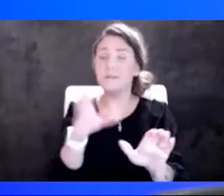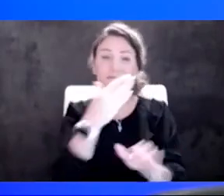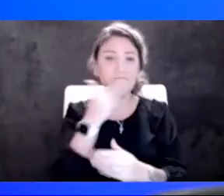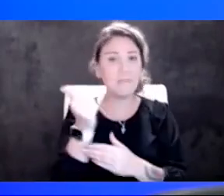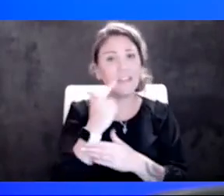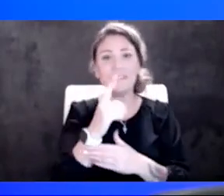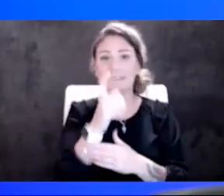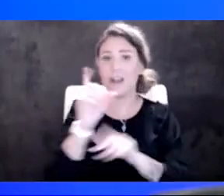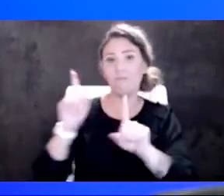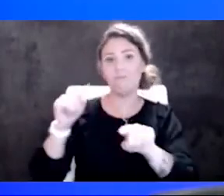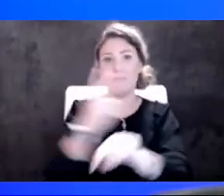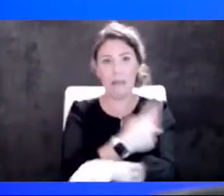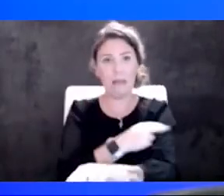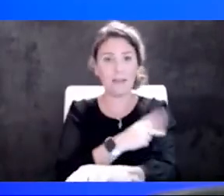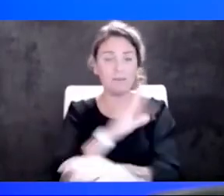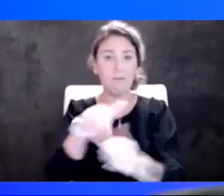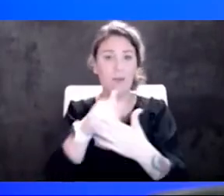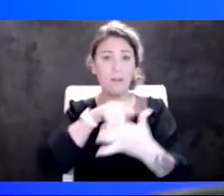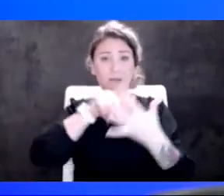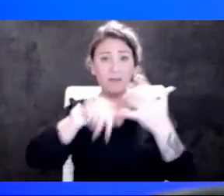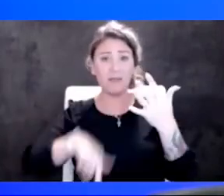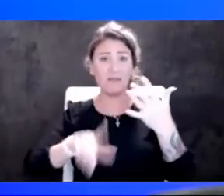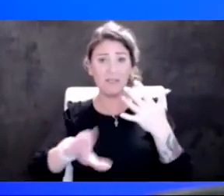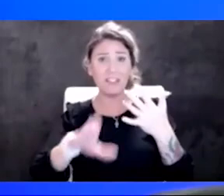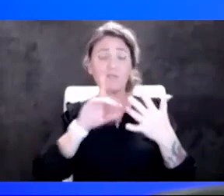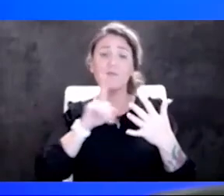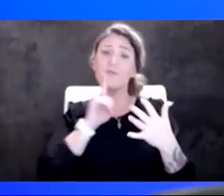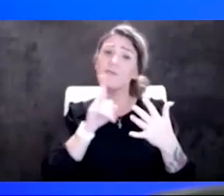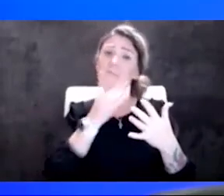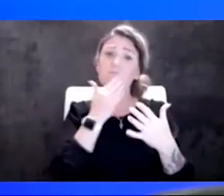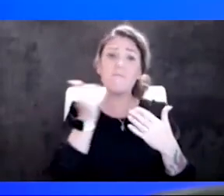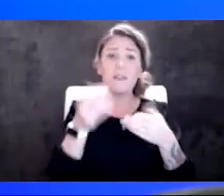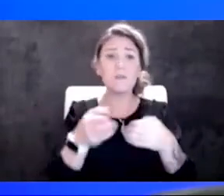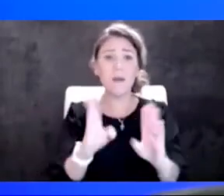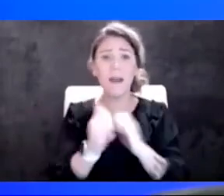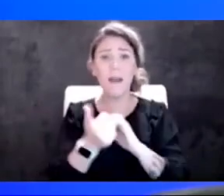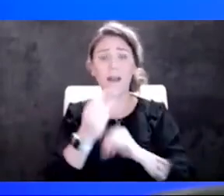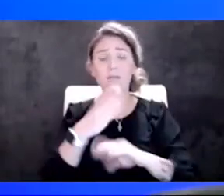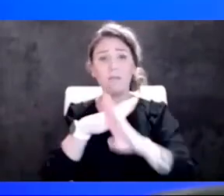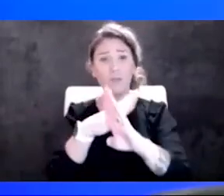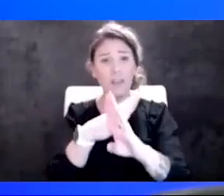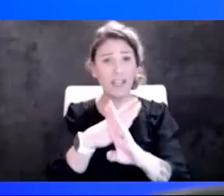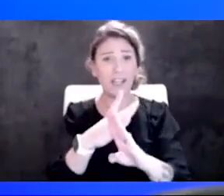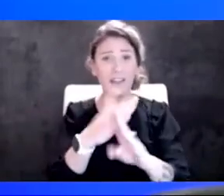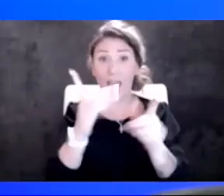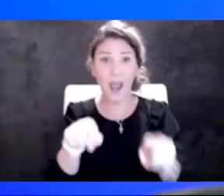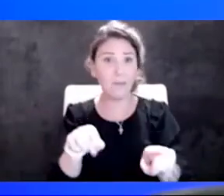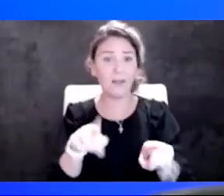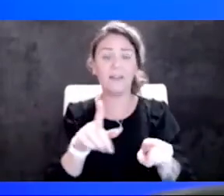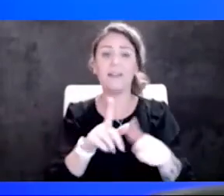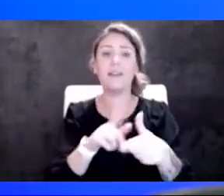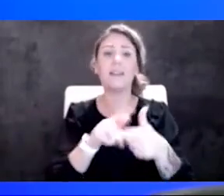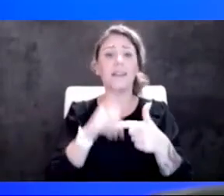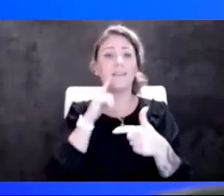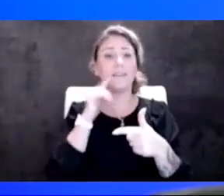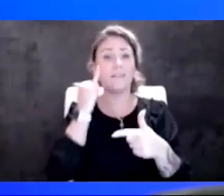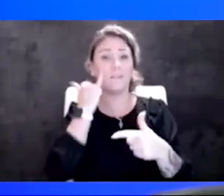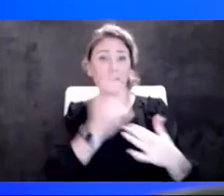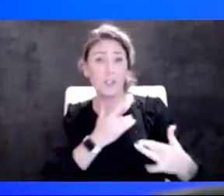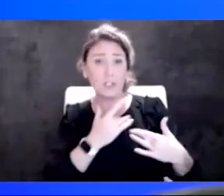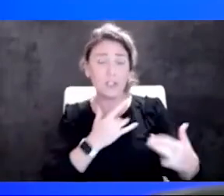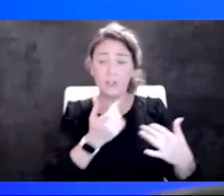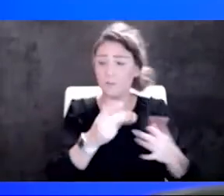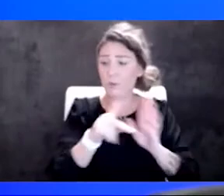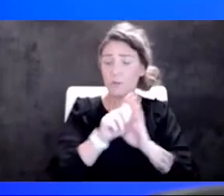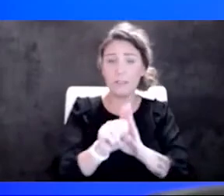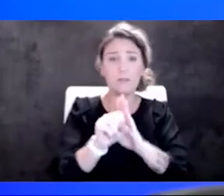those sorts of things. That's your very best way to do it. Try to prevent it in the first place. And if you do have a concern, if you do have some symptoms, get tested right